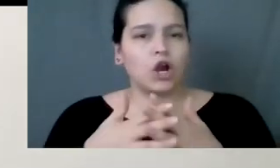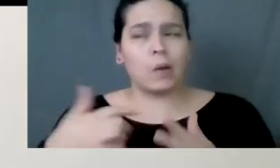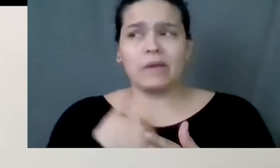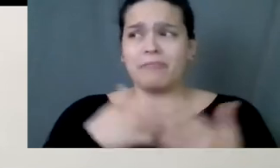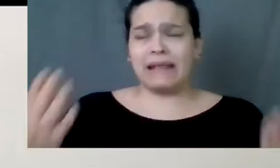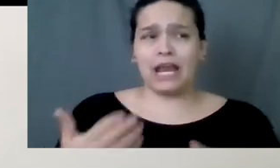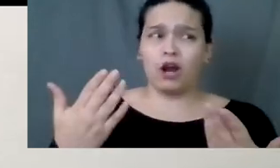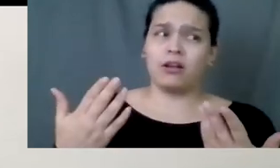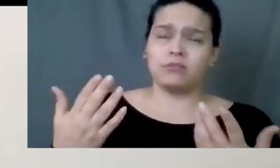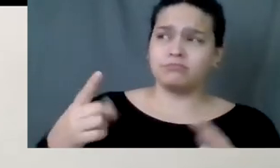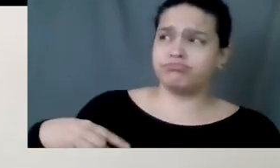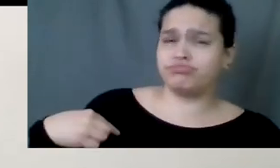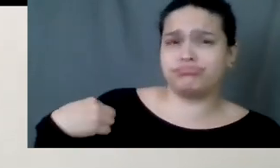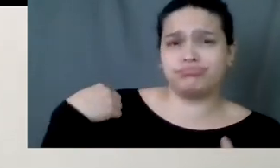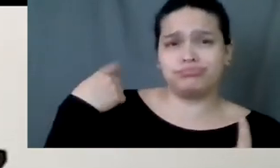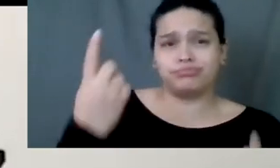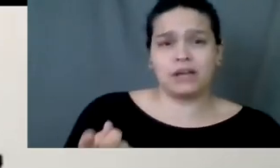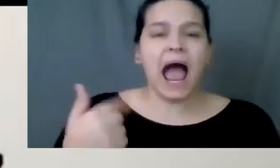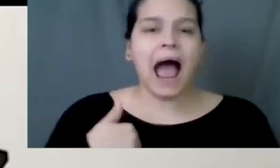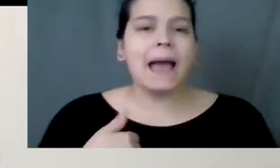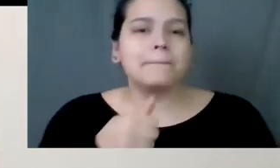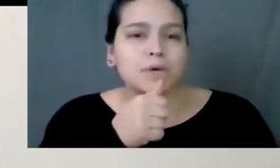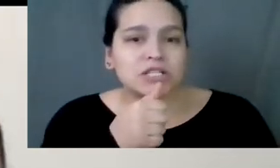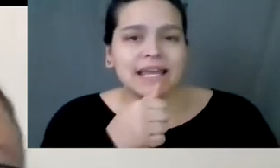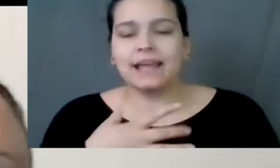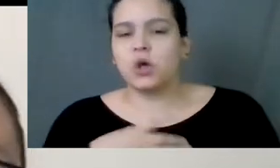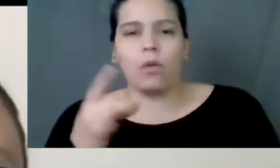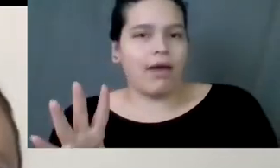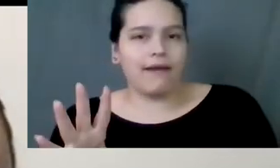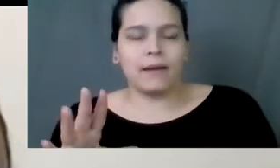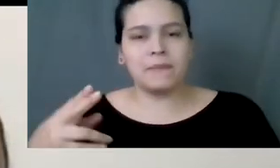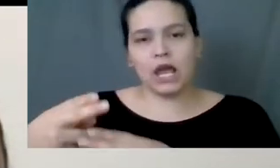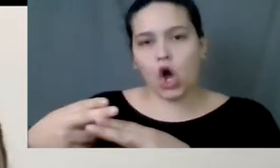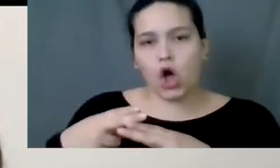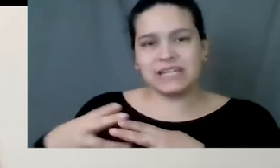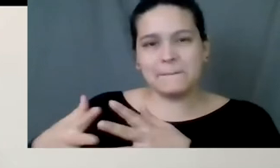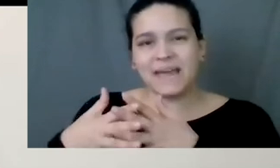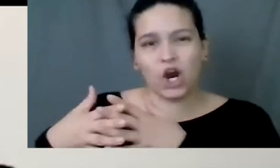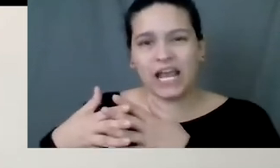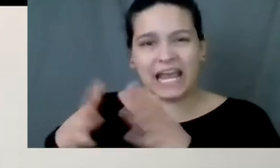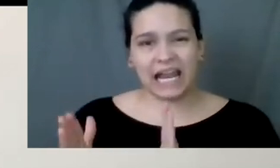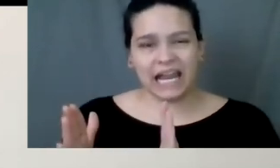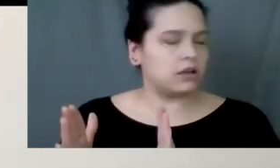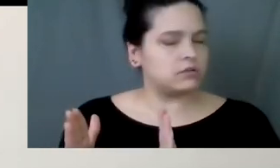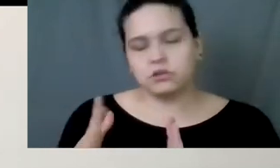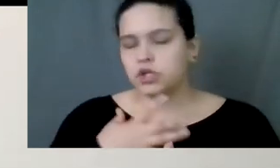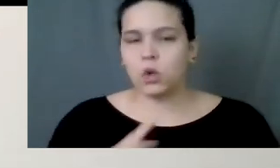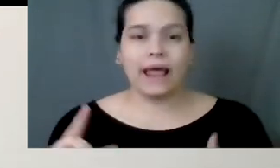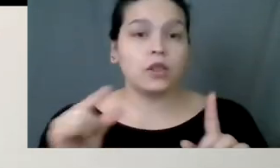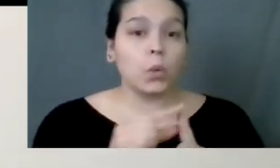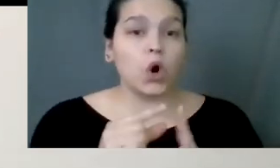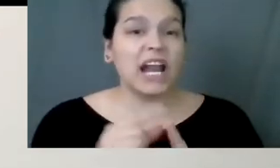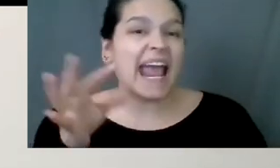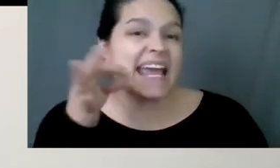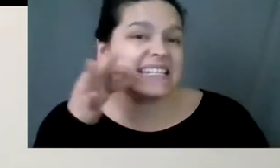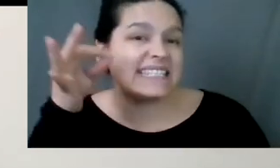been here since time immemorial. So I just personally don't like being called American. And I don't like being called Indian